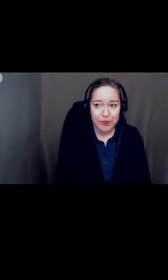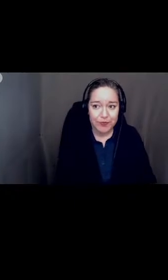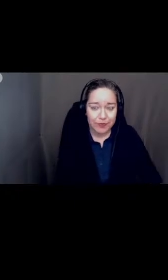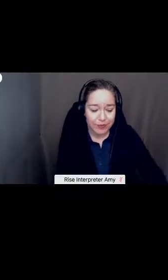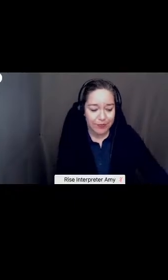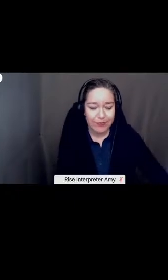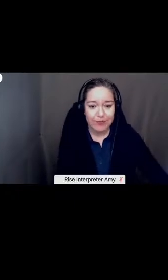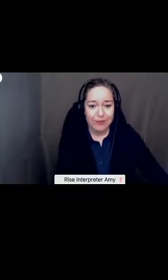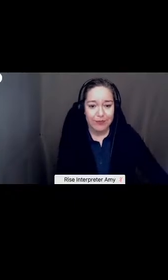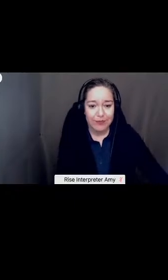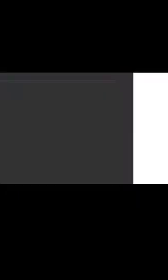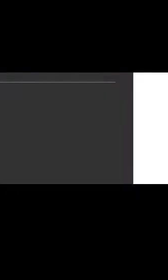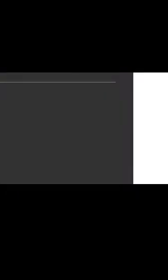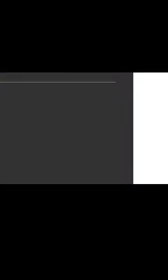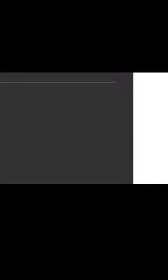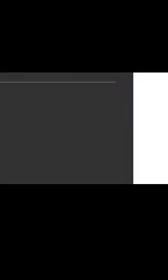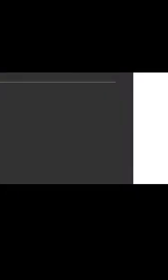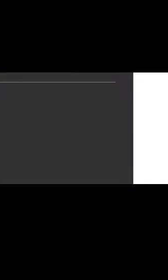Okay.